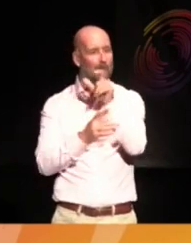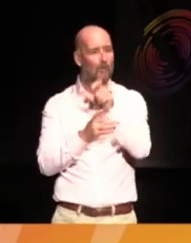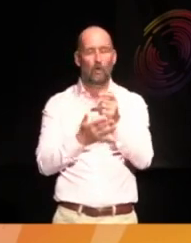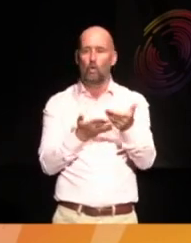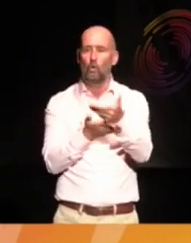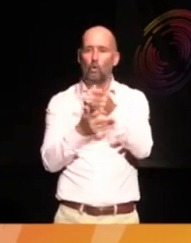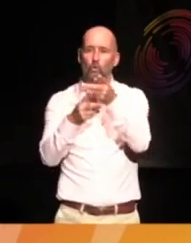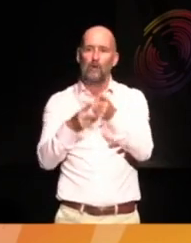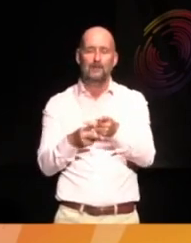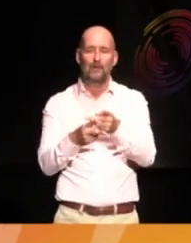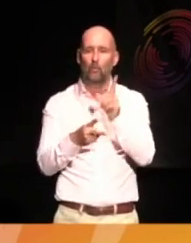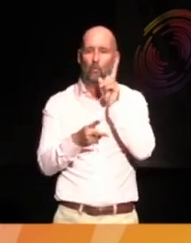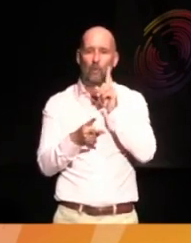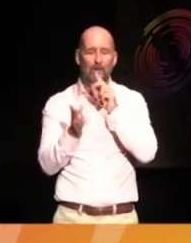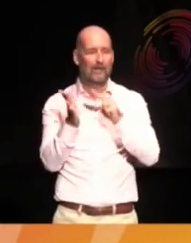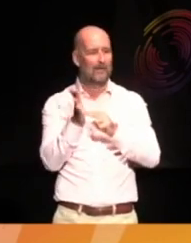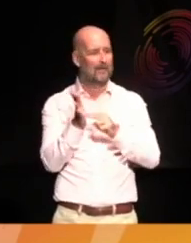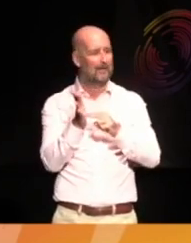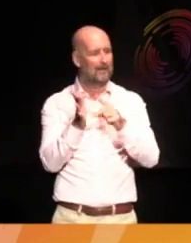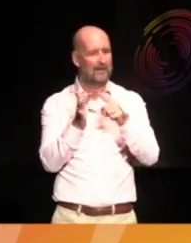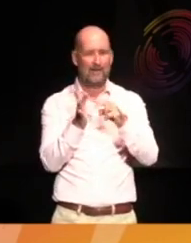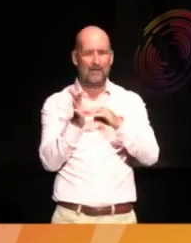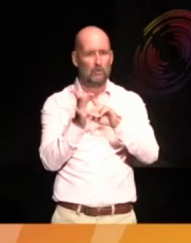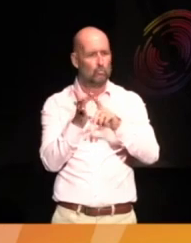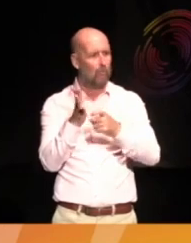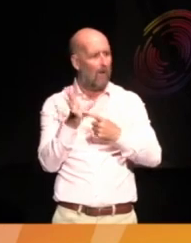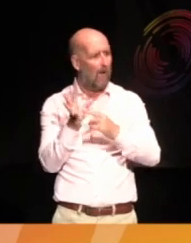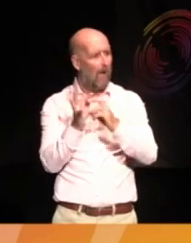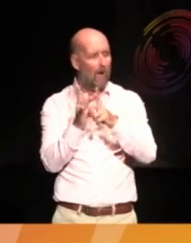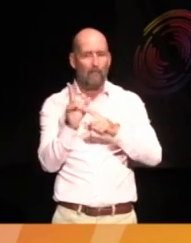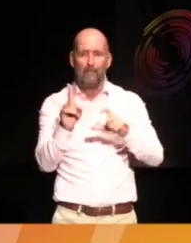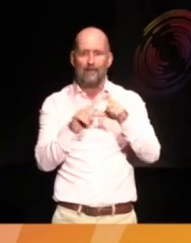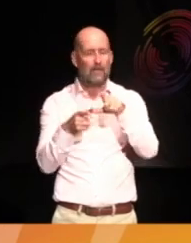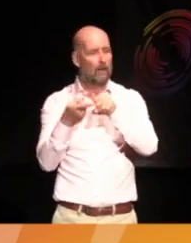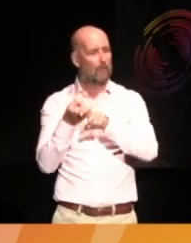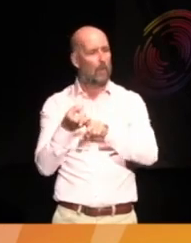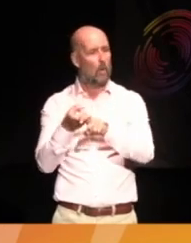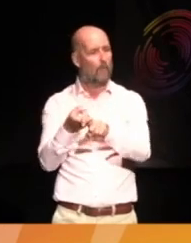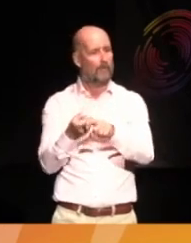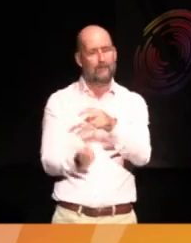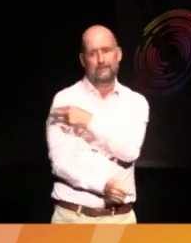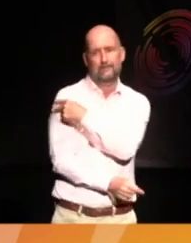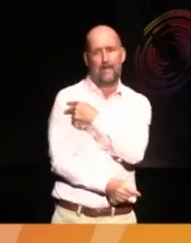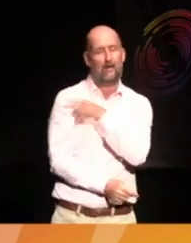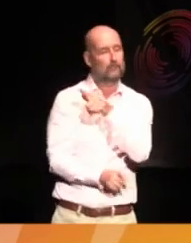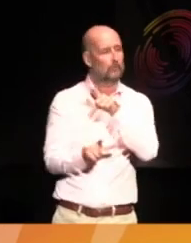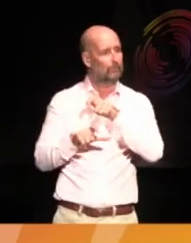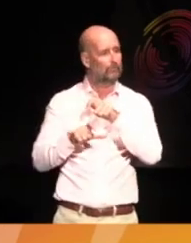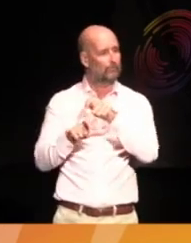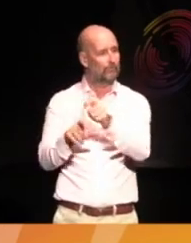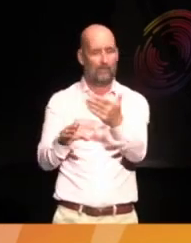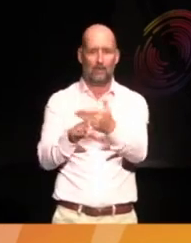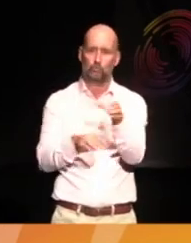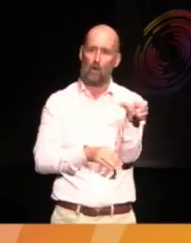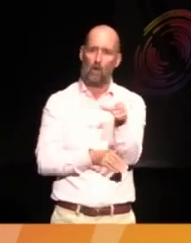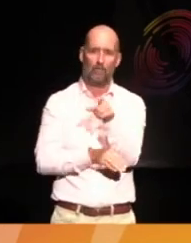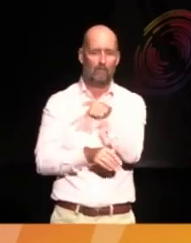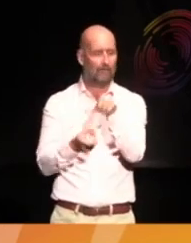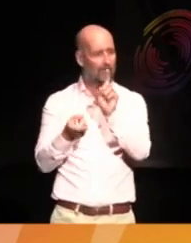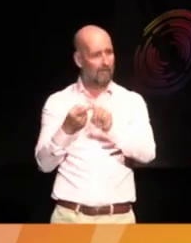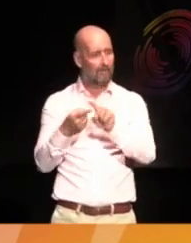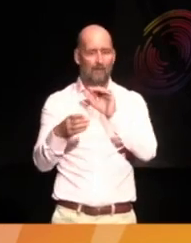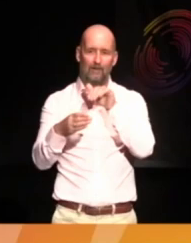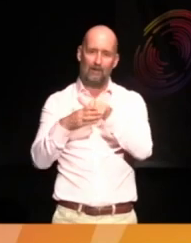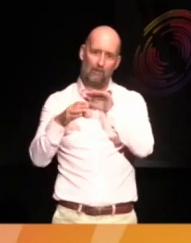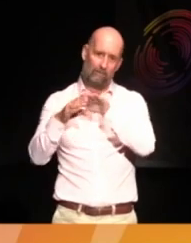extraordinary woman called Nasrat Ahmed, she's a permanent member of staff. She'll be there as long as she wants to be there. That role is there. will be embedded within